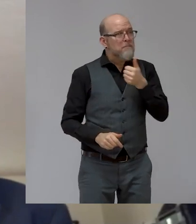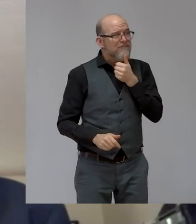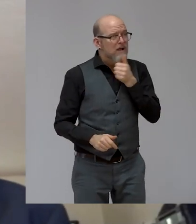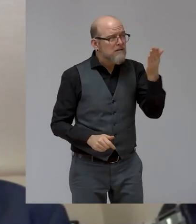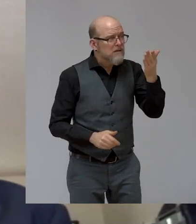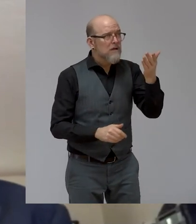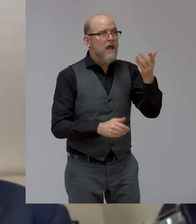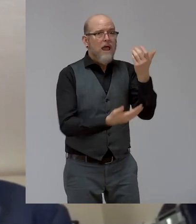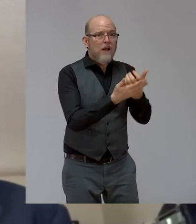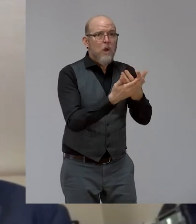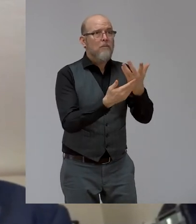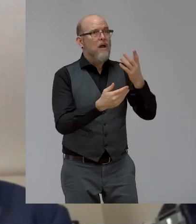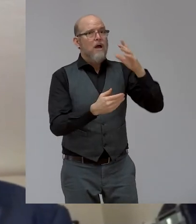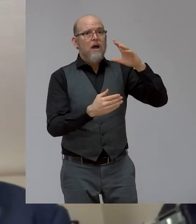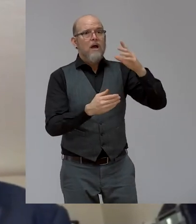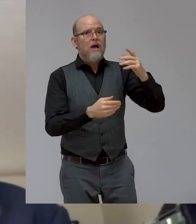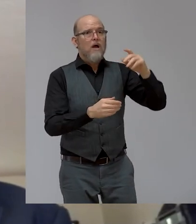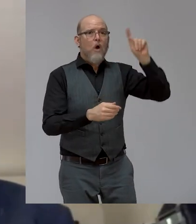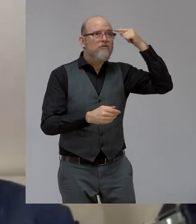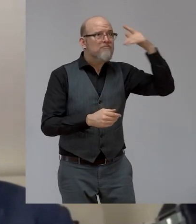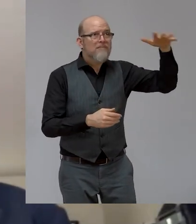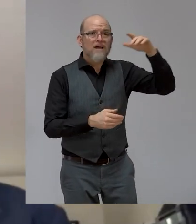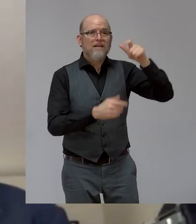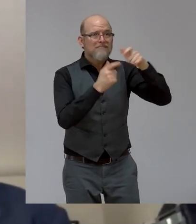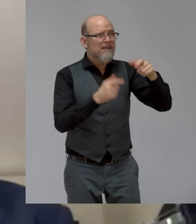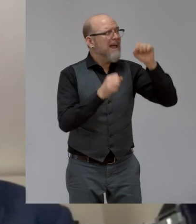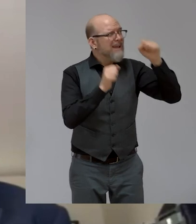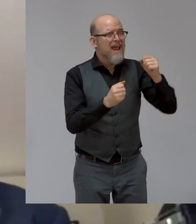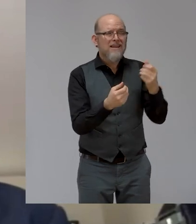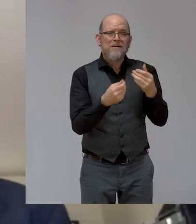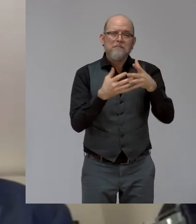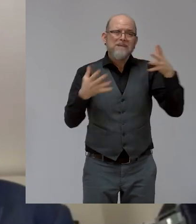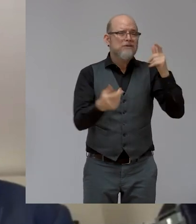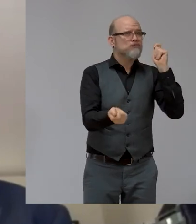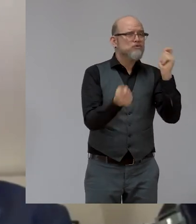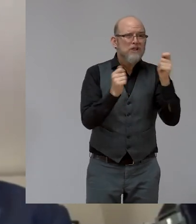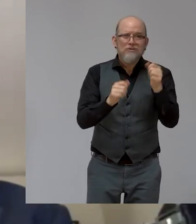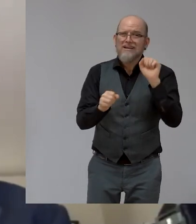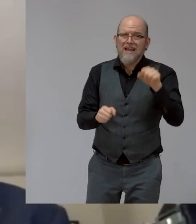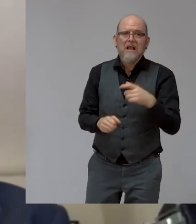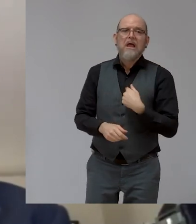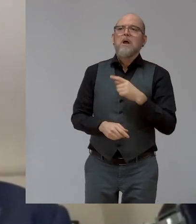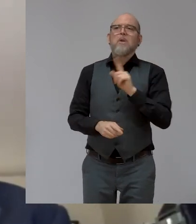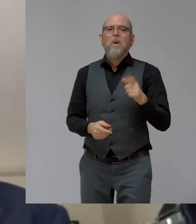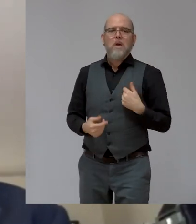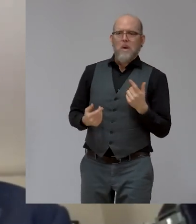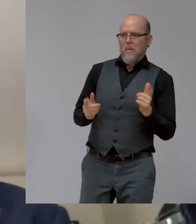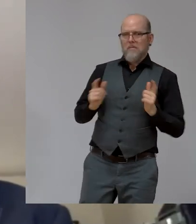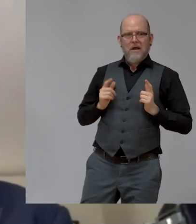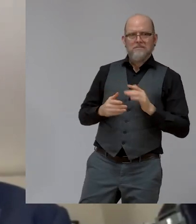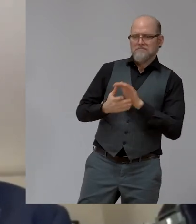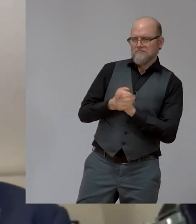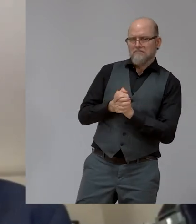much. I think that we cannot put entire burden and expectation that the private sector will sort it out